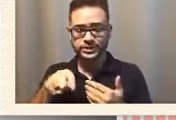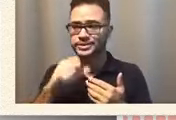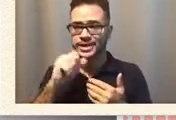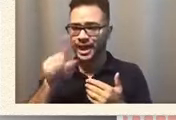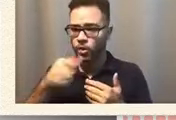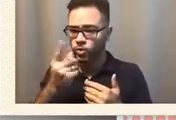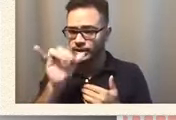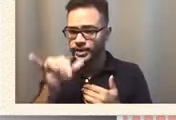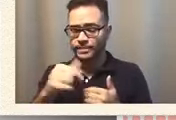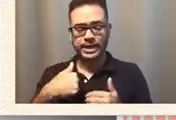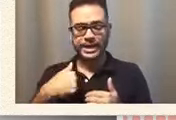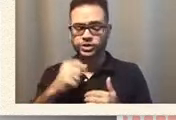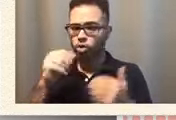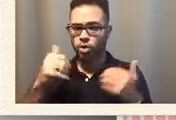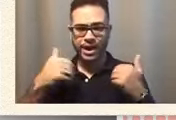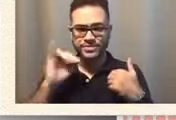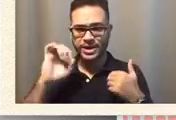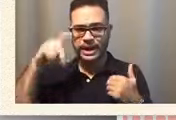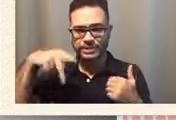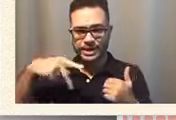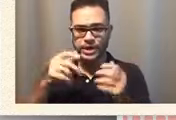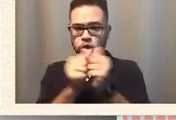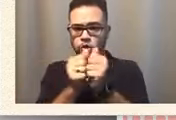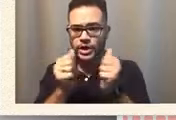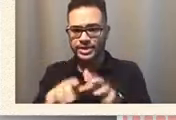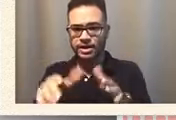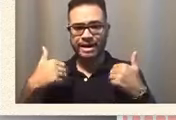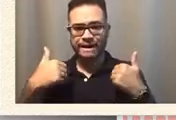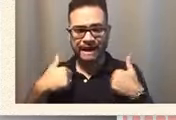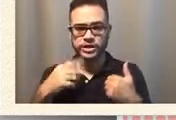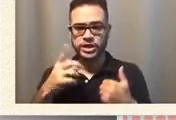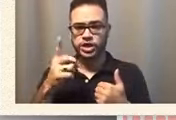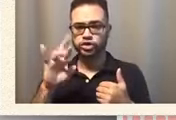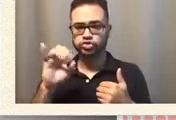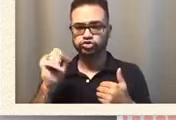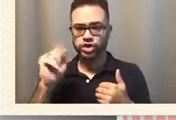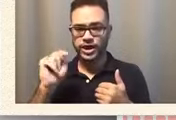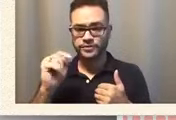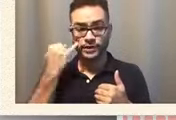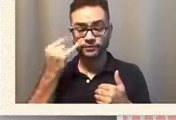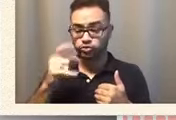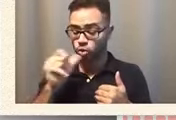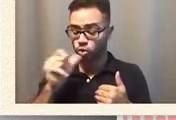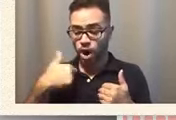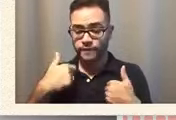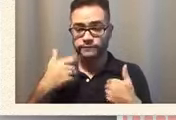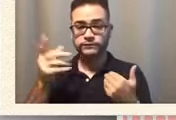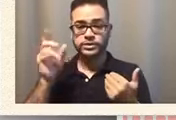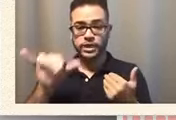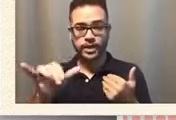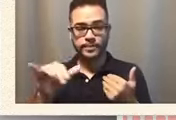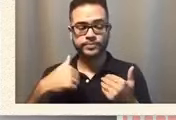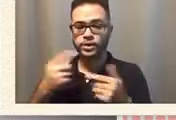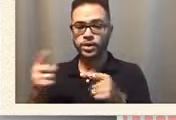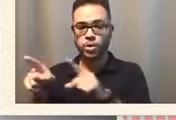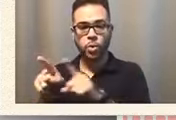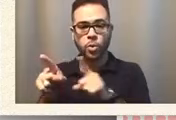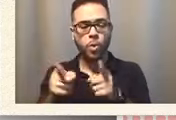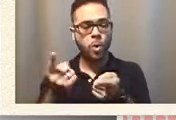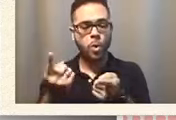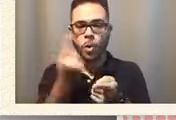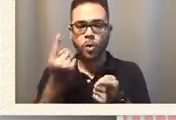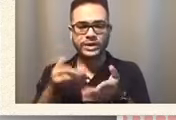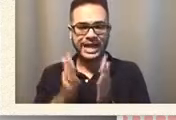an iep without having a draft if they don't want media drafting that iep i always ask for a draft of the